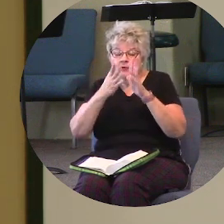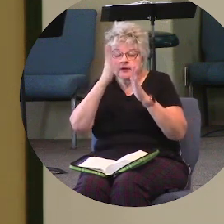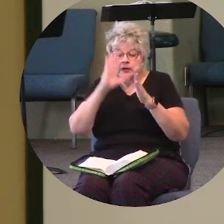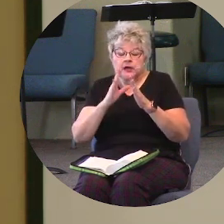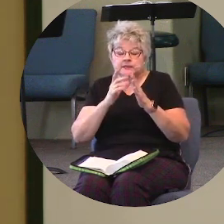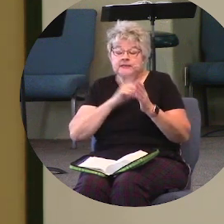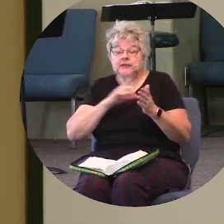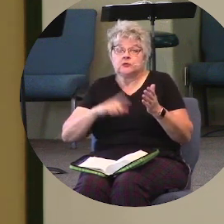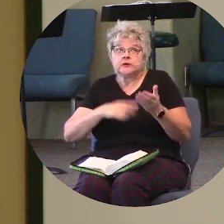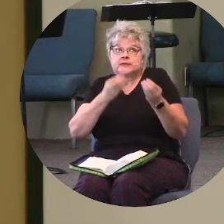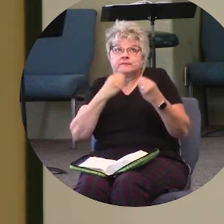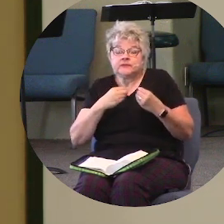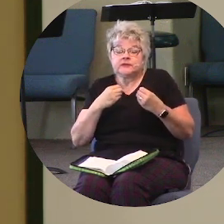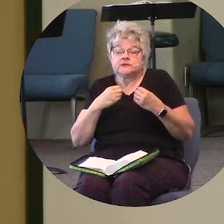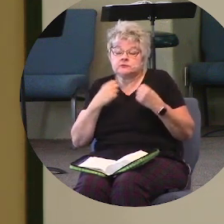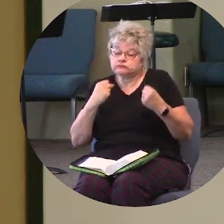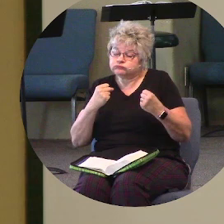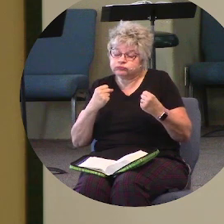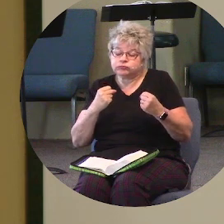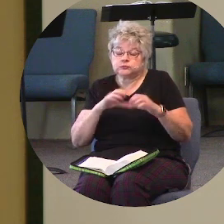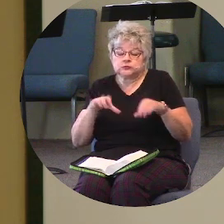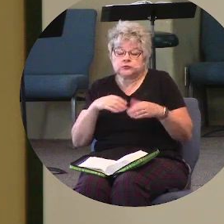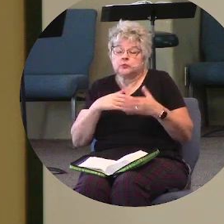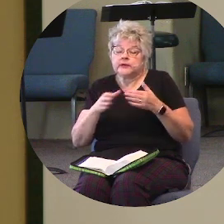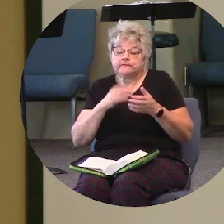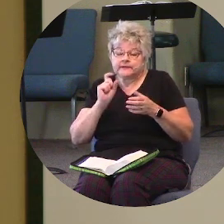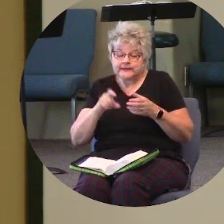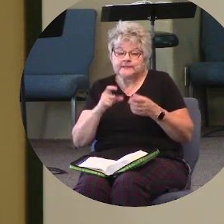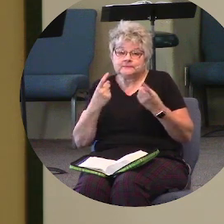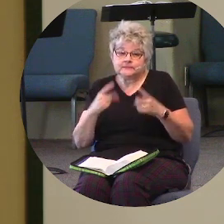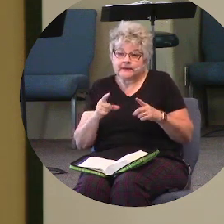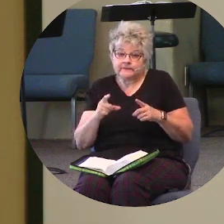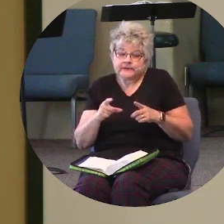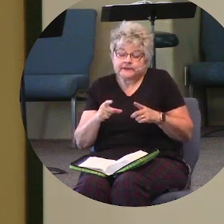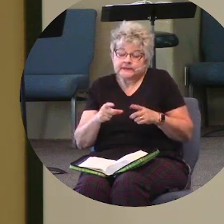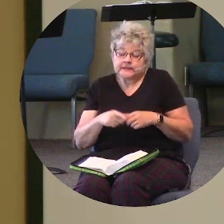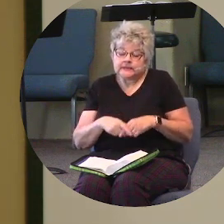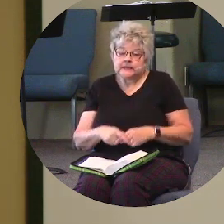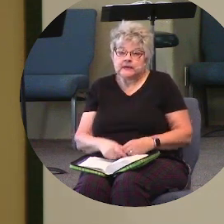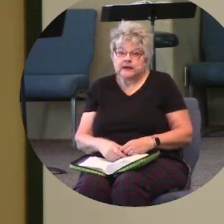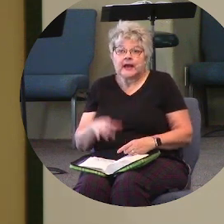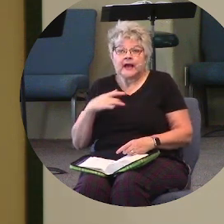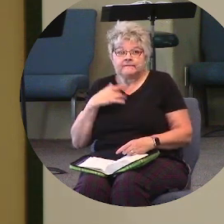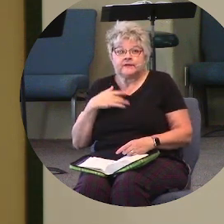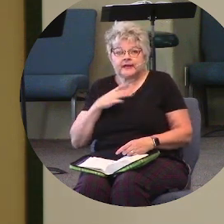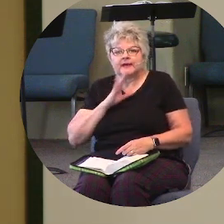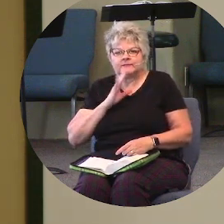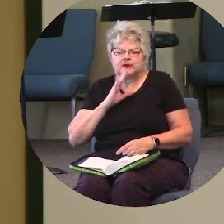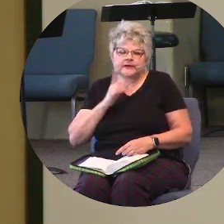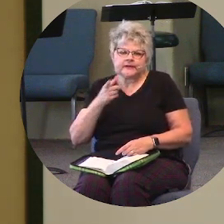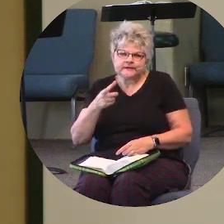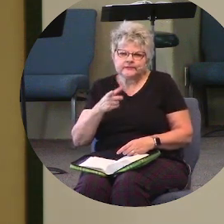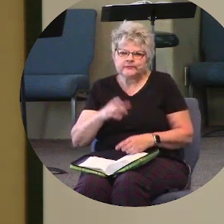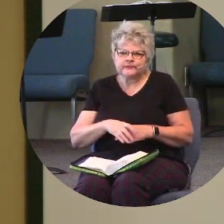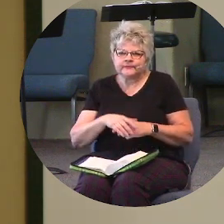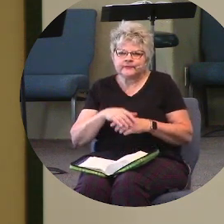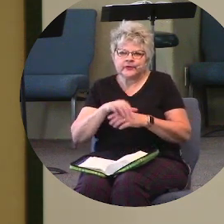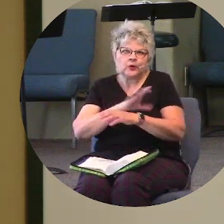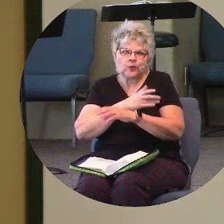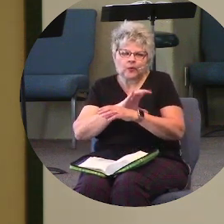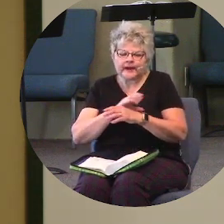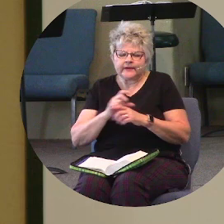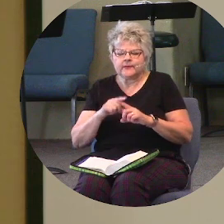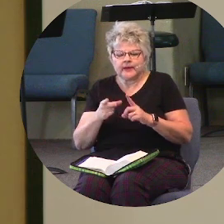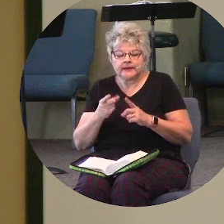me the strength, the courage to do what needs to be done. I feel like I'm talking to the choir, but that might be